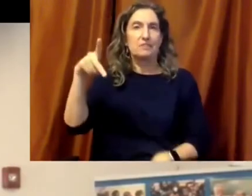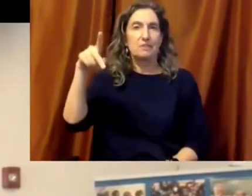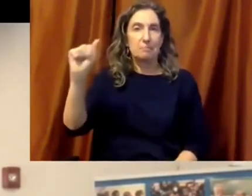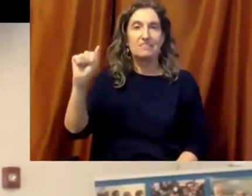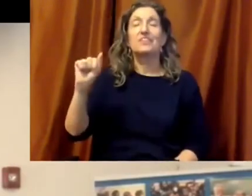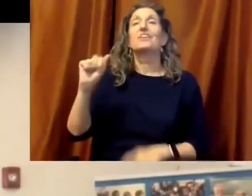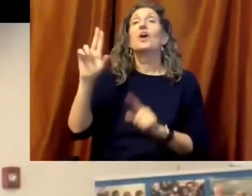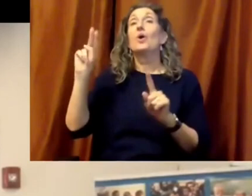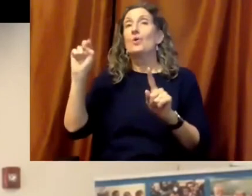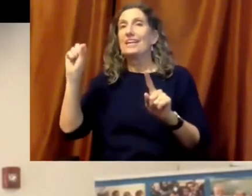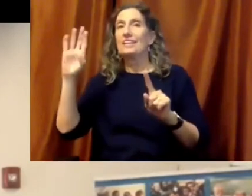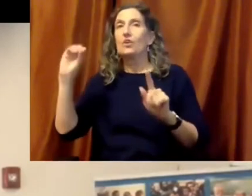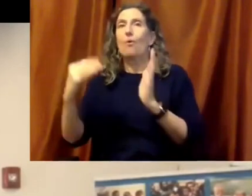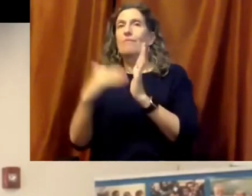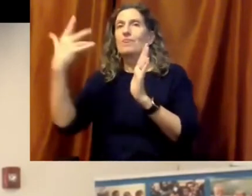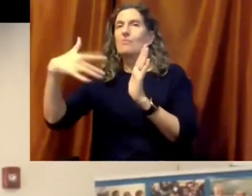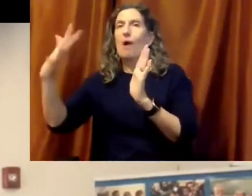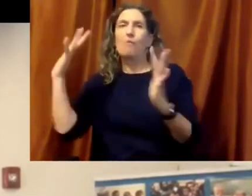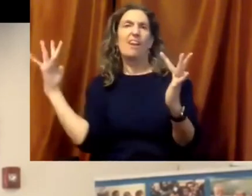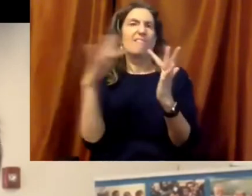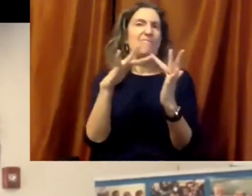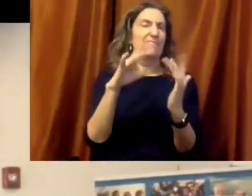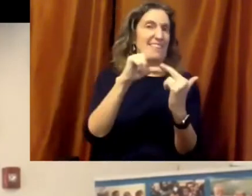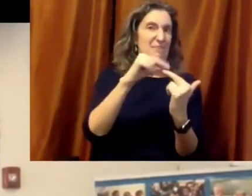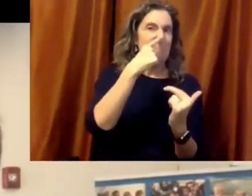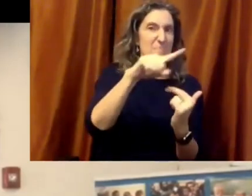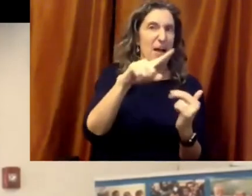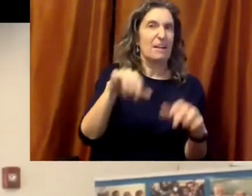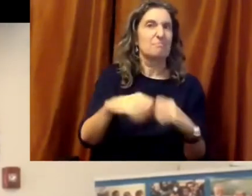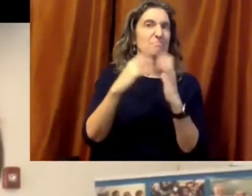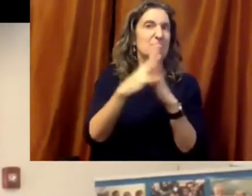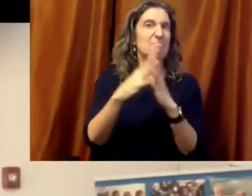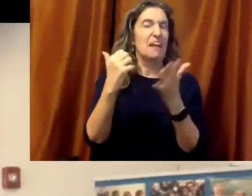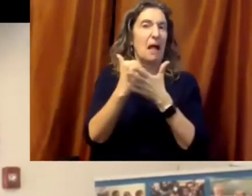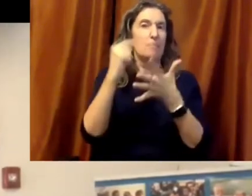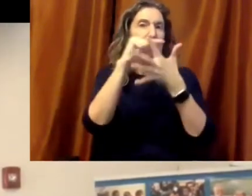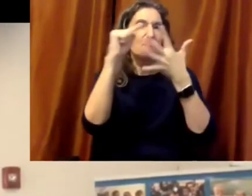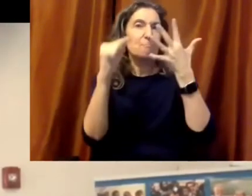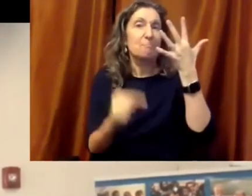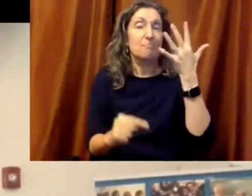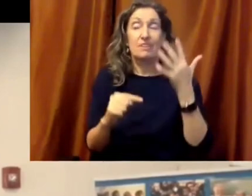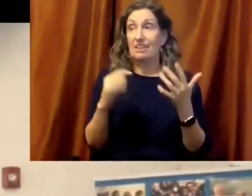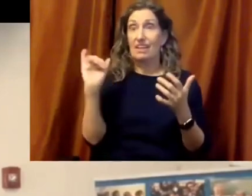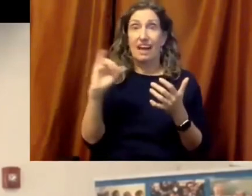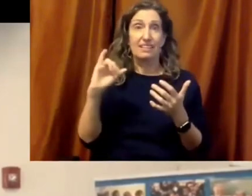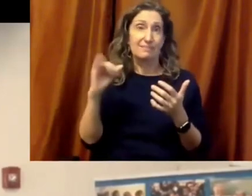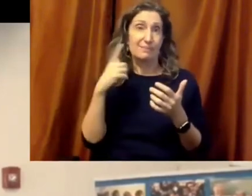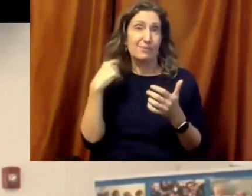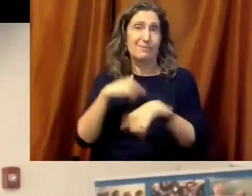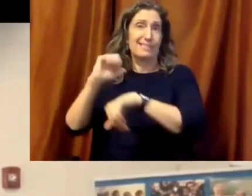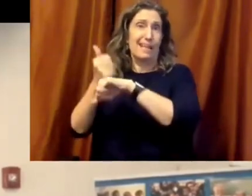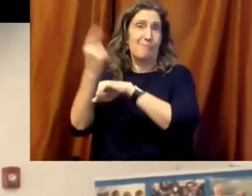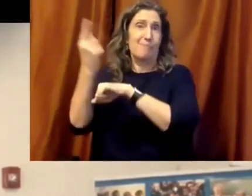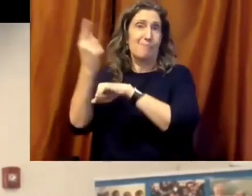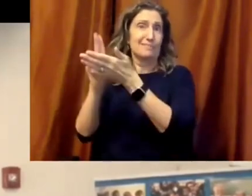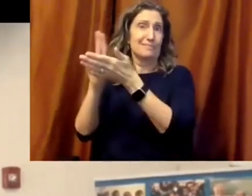a new university in Turkey and other really when politically sensitive and politically important, large-scale things.